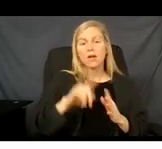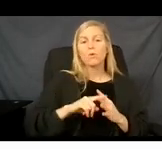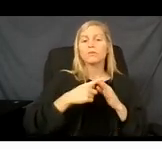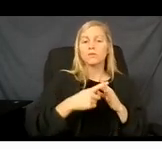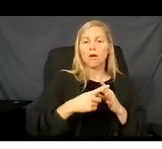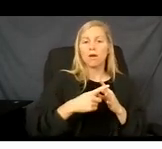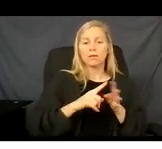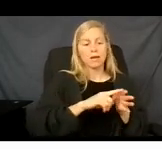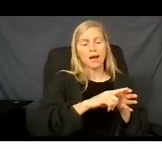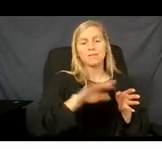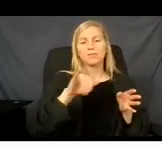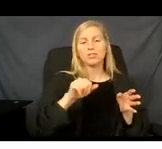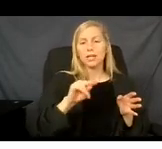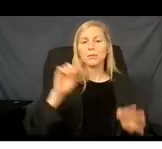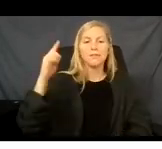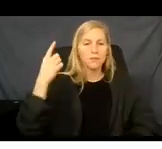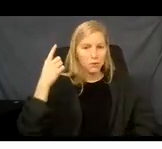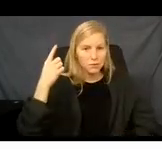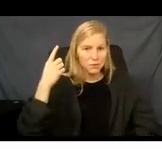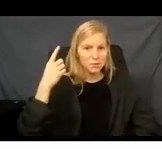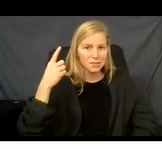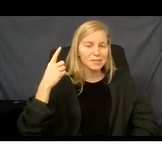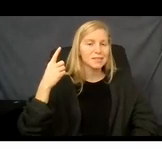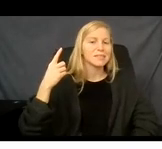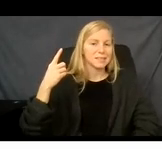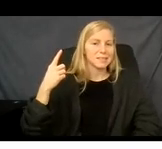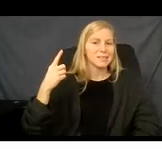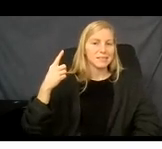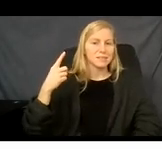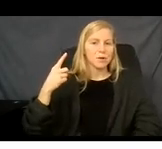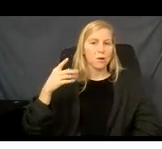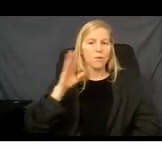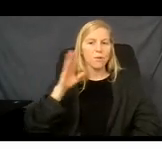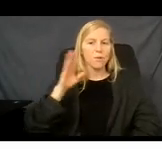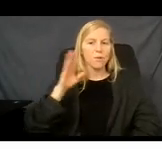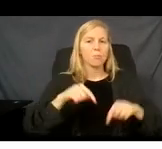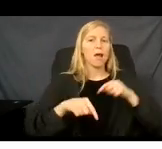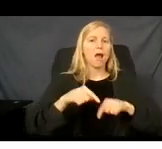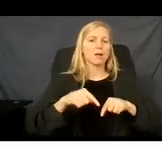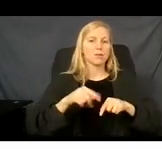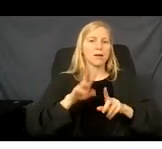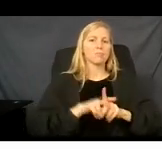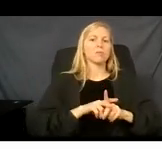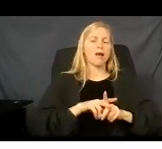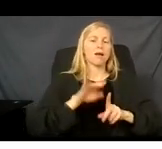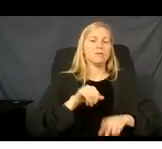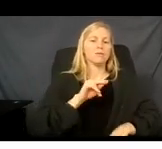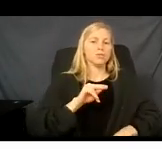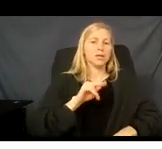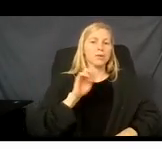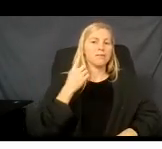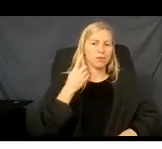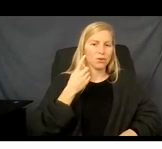information on your application after the 60 days criteria, then the child's enrollment